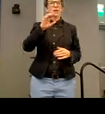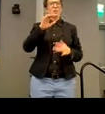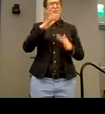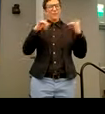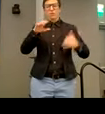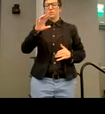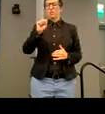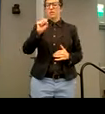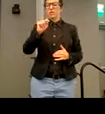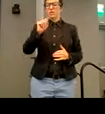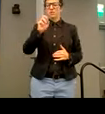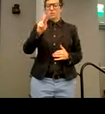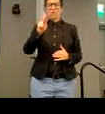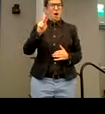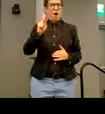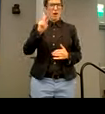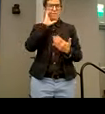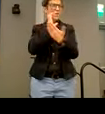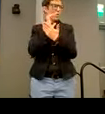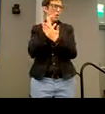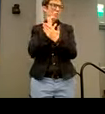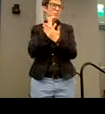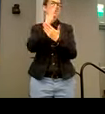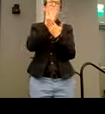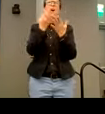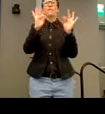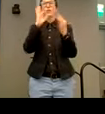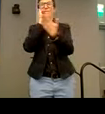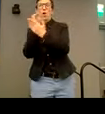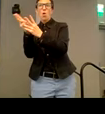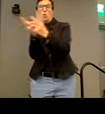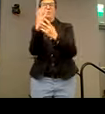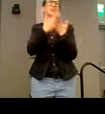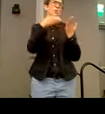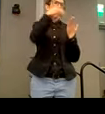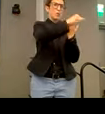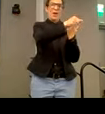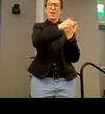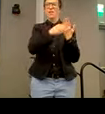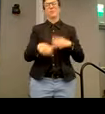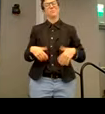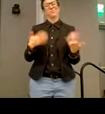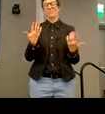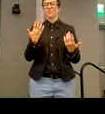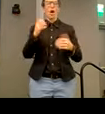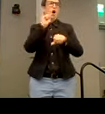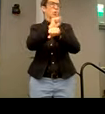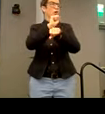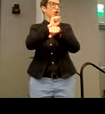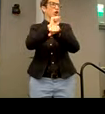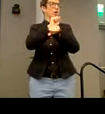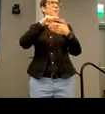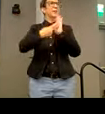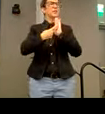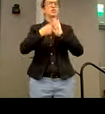I have a list of sites that are free, a list of sites that you have to pay for. And like everything else in our work, it takes just